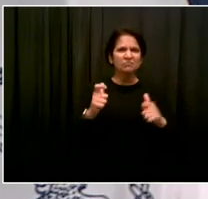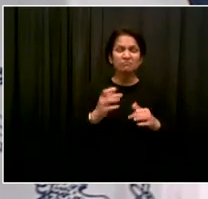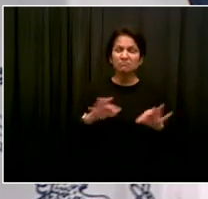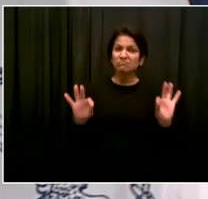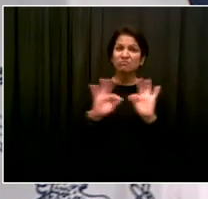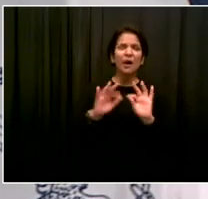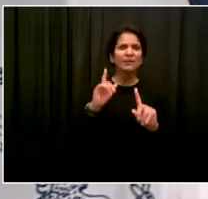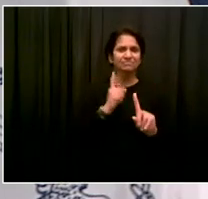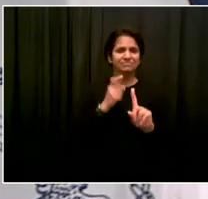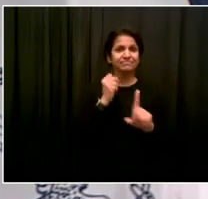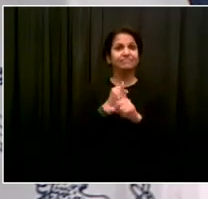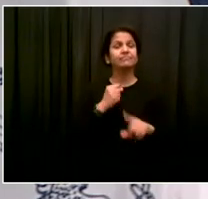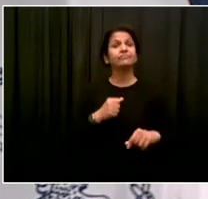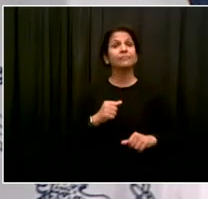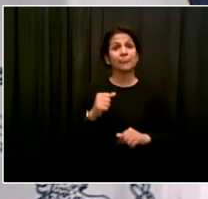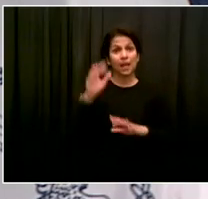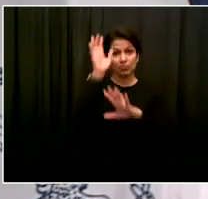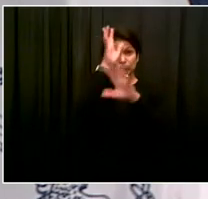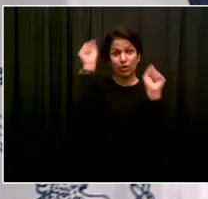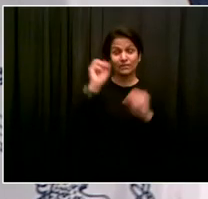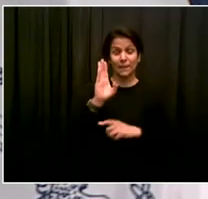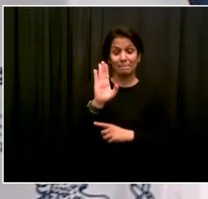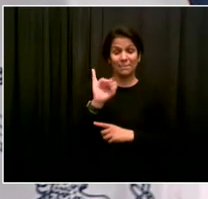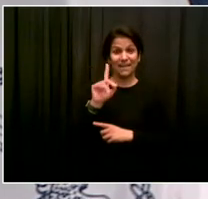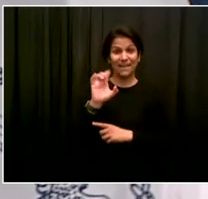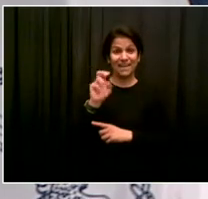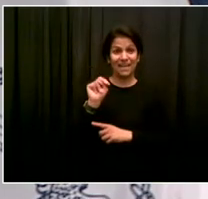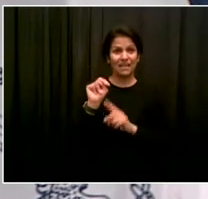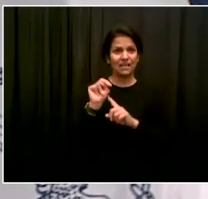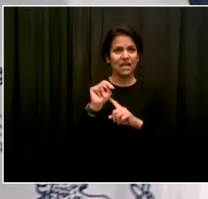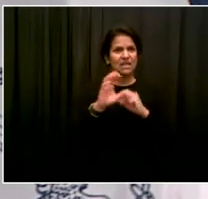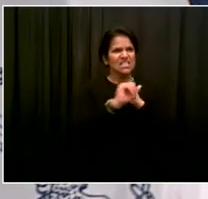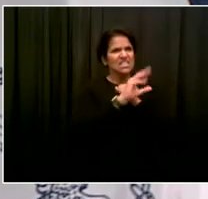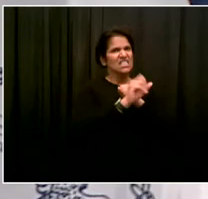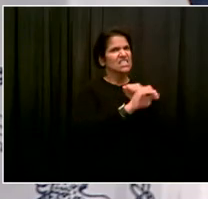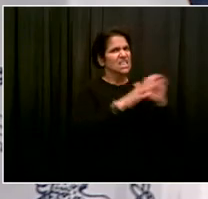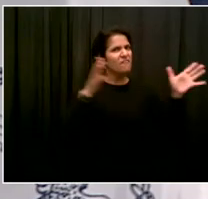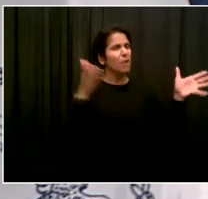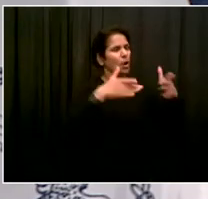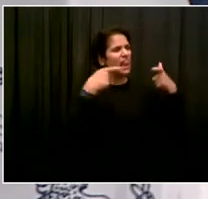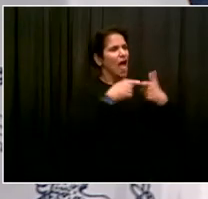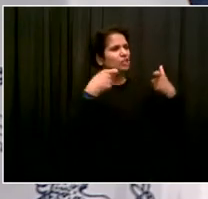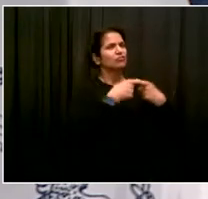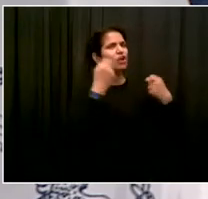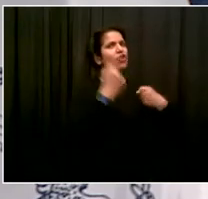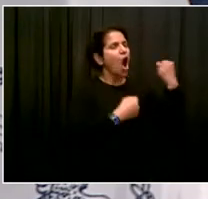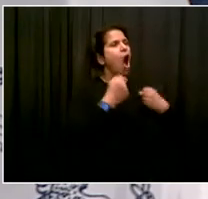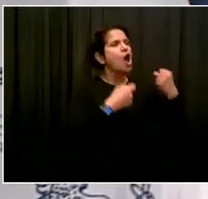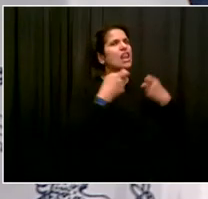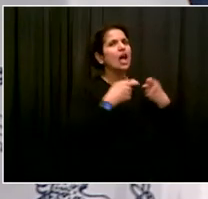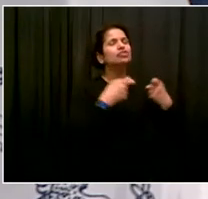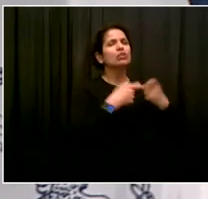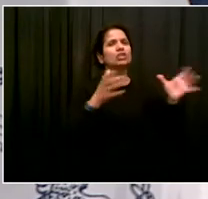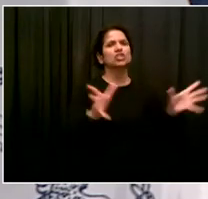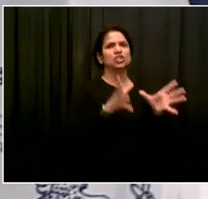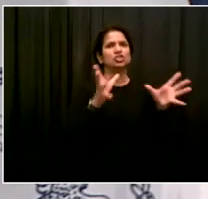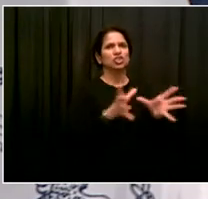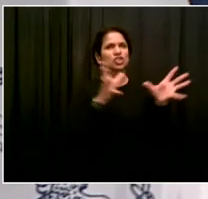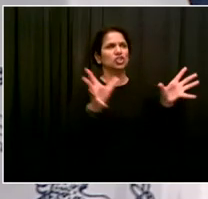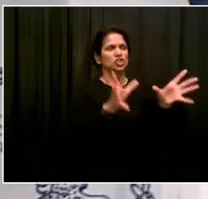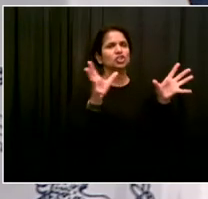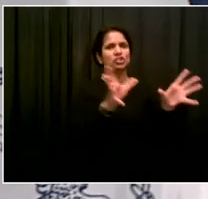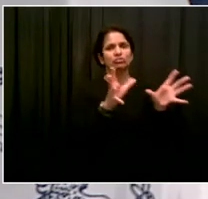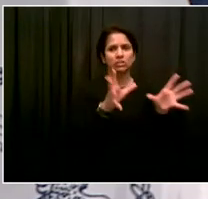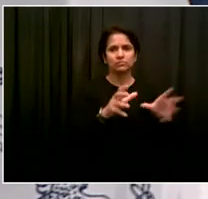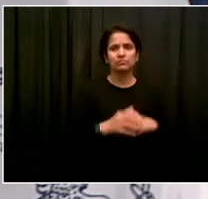electric vehicles, renewable energy, and all that. We got to remember that that's a different ball game now. So if people are going to be